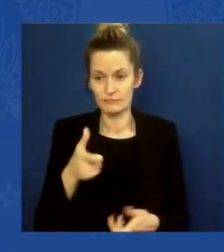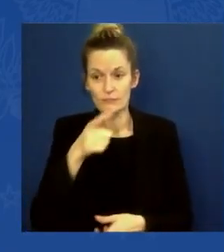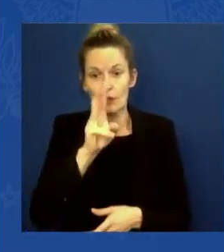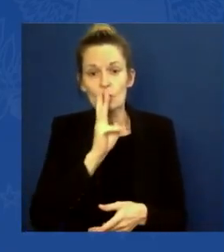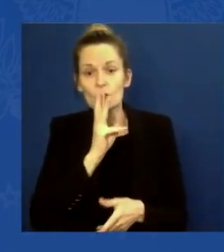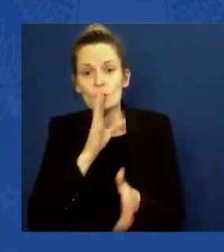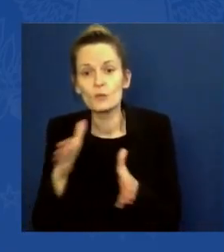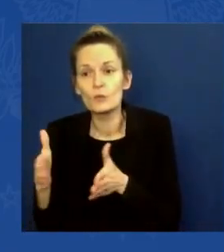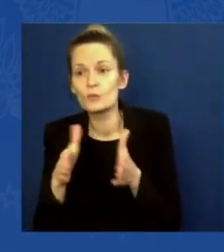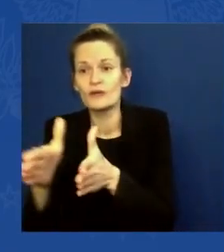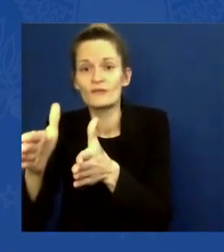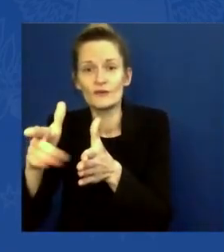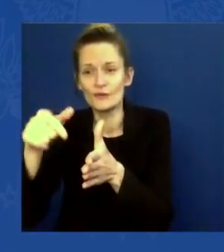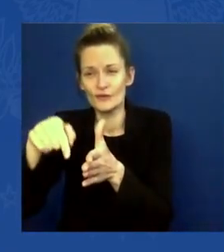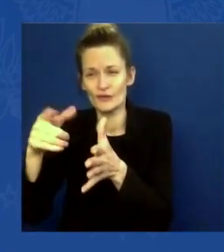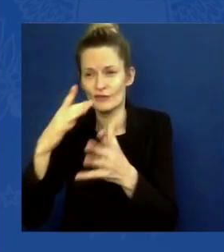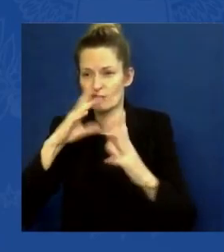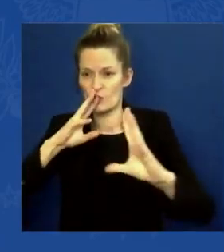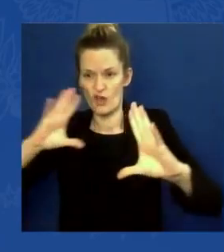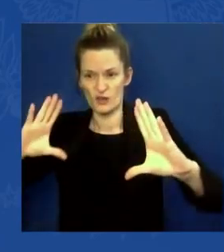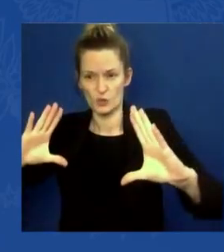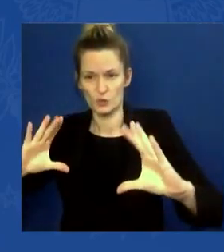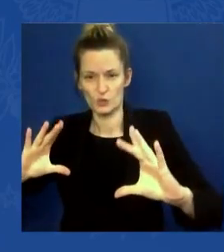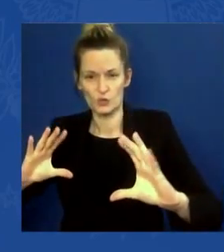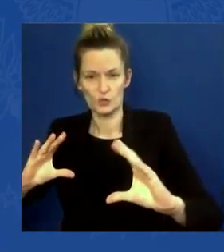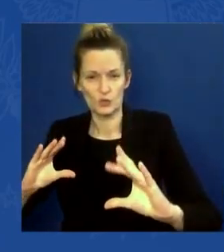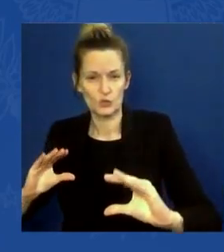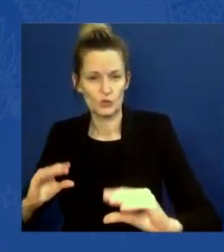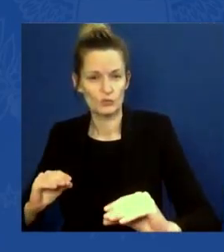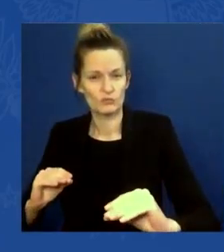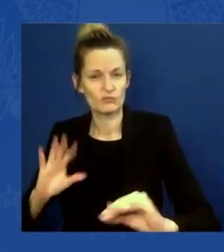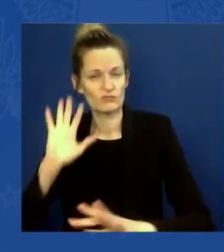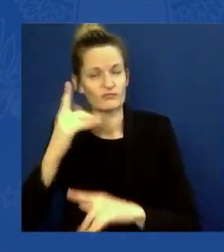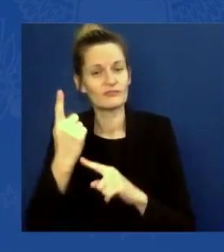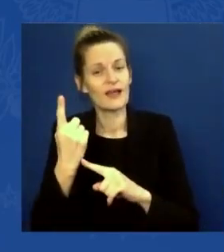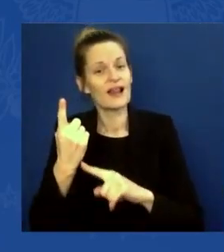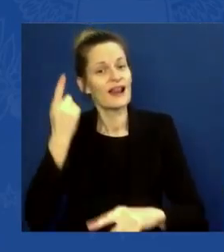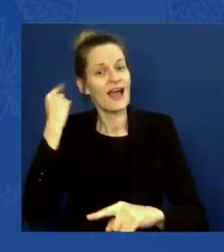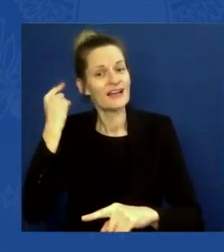cost America last year $99 billion.